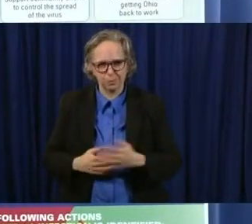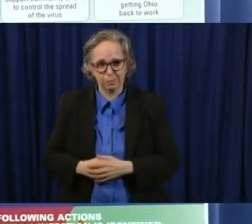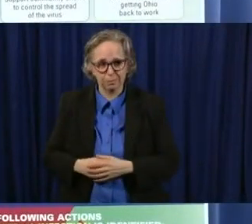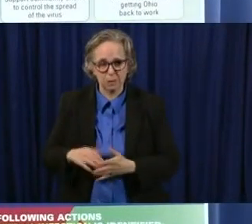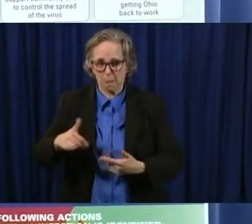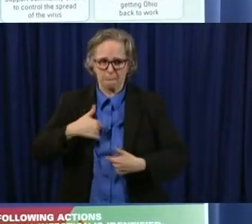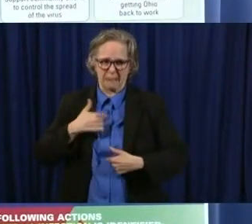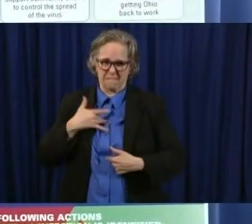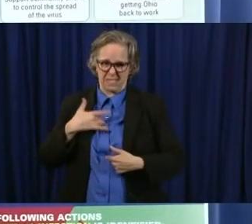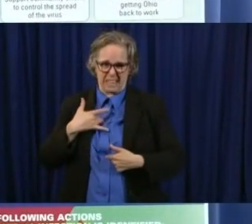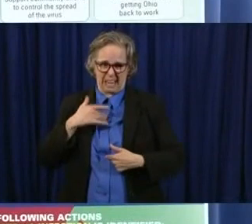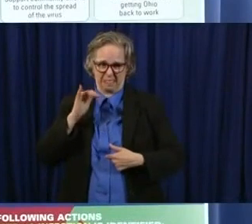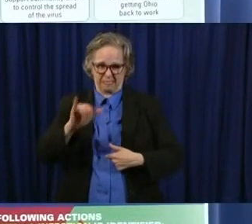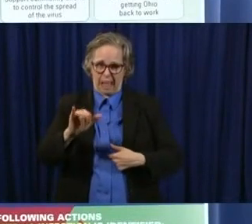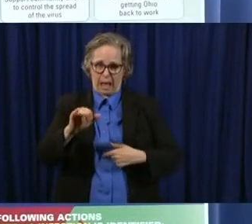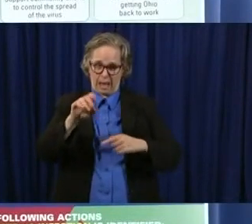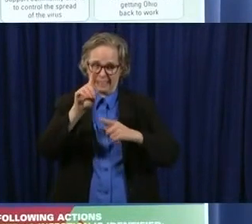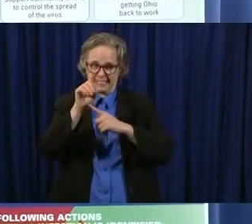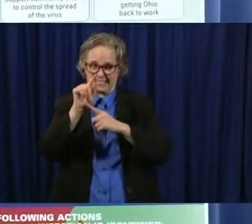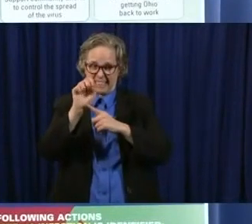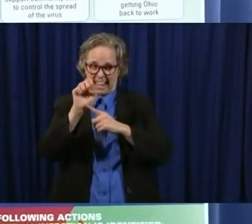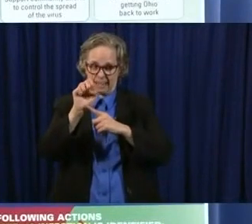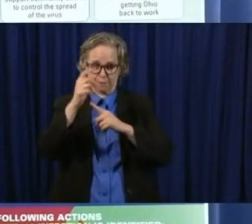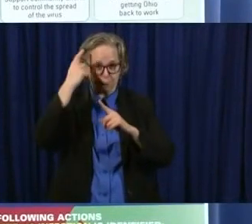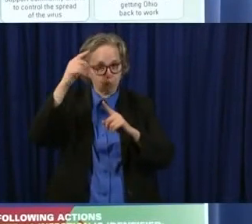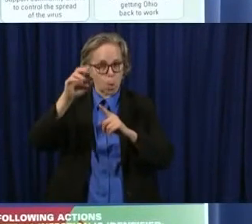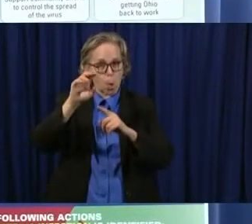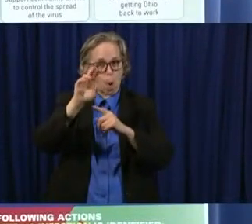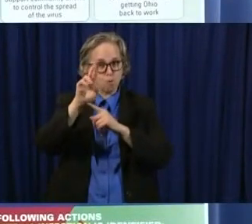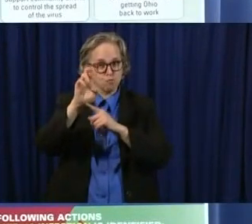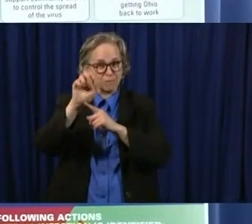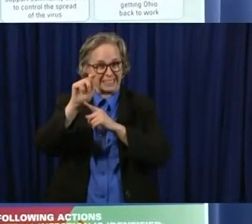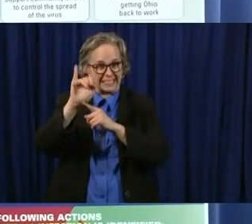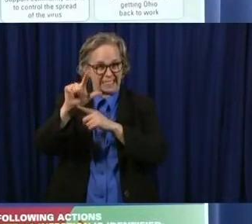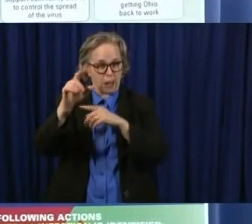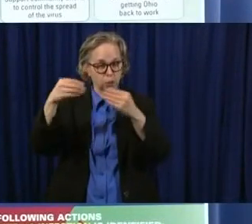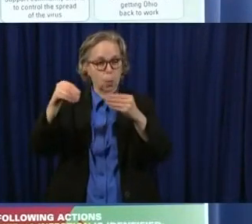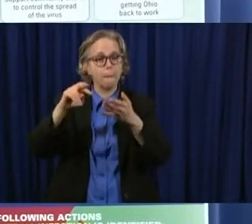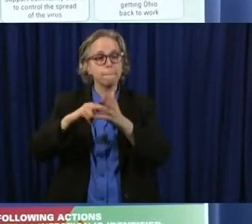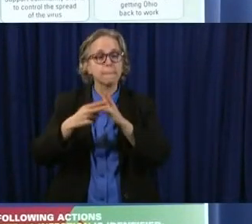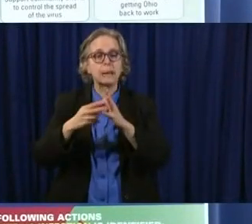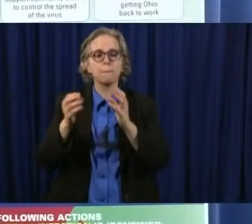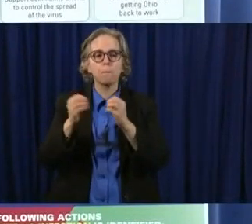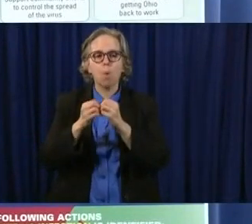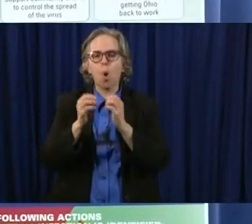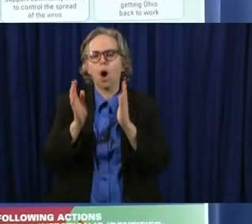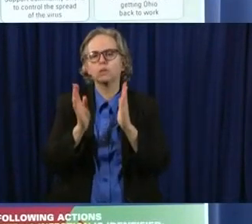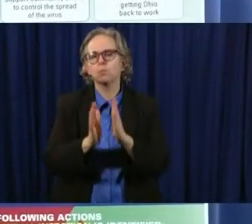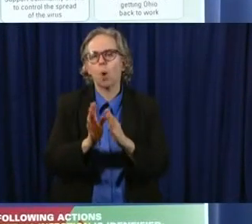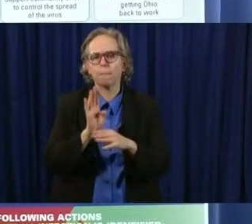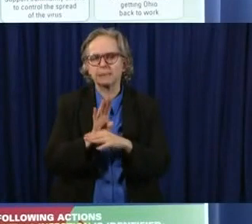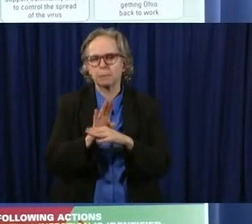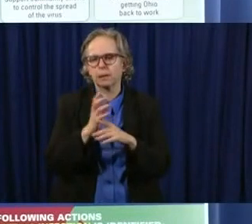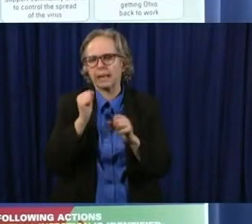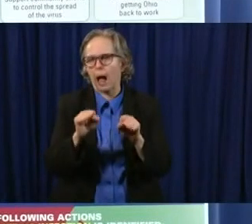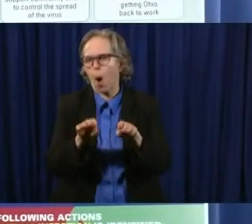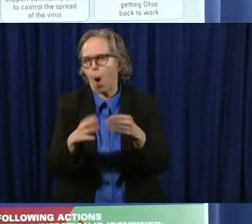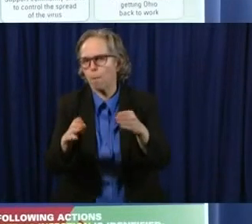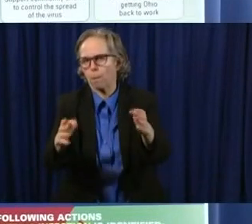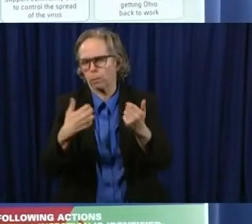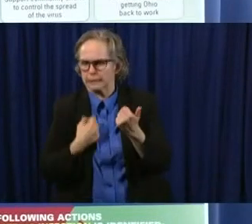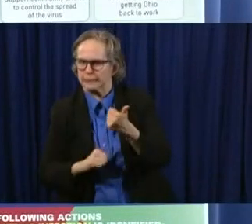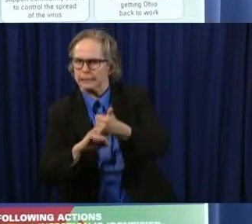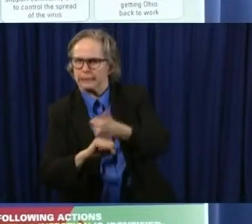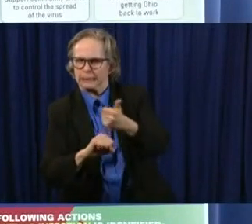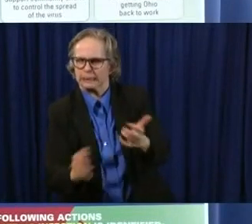that we're going to be able to get some small businesses back in the game uh we know they've been out a long time we know they've been hurt we know some of them